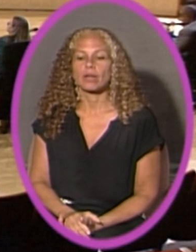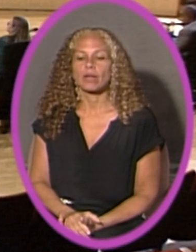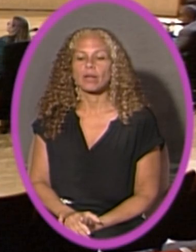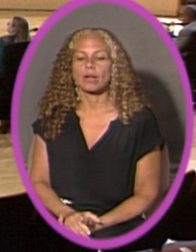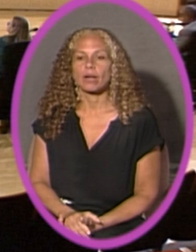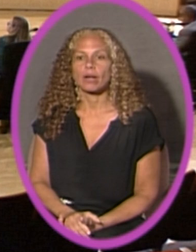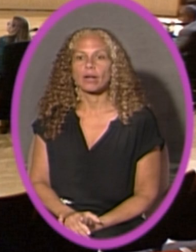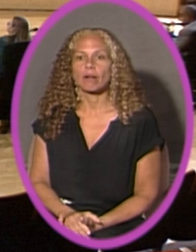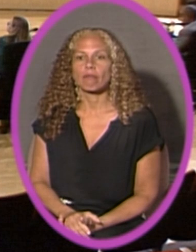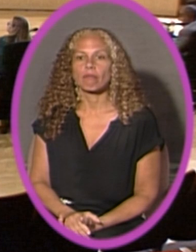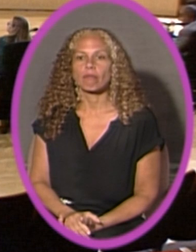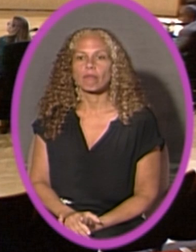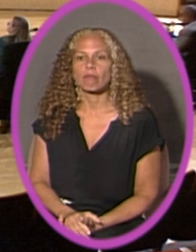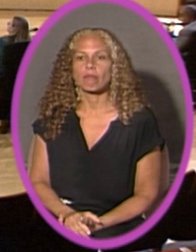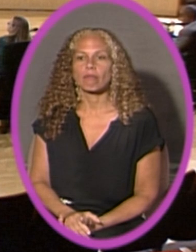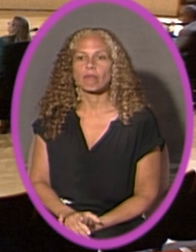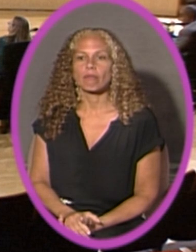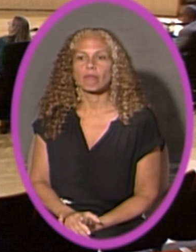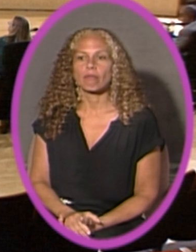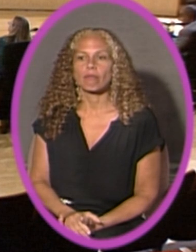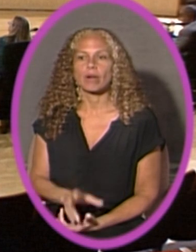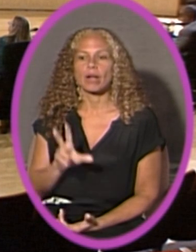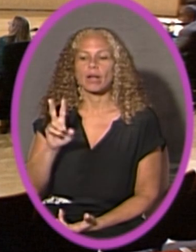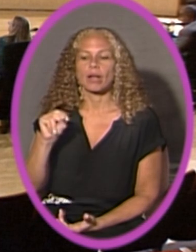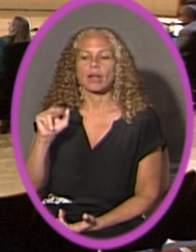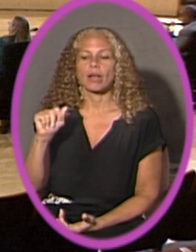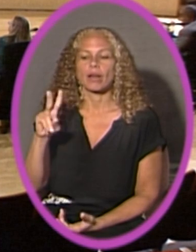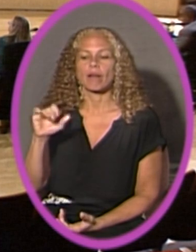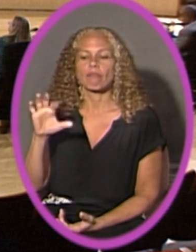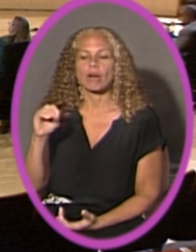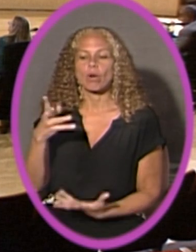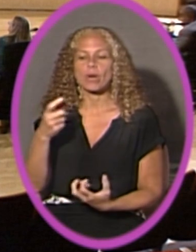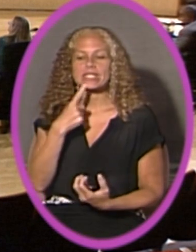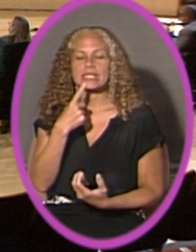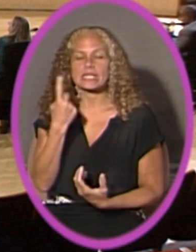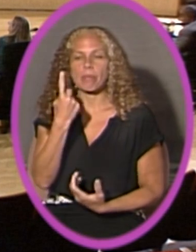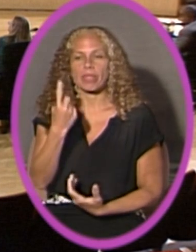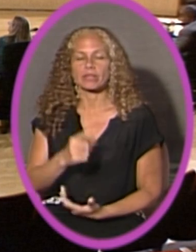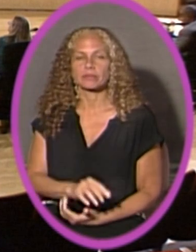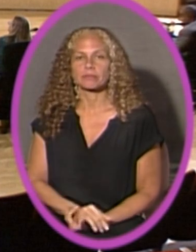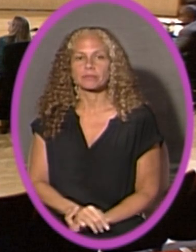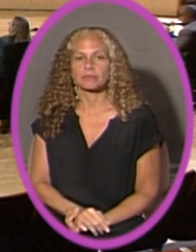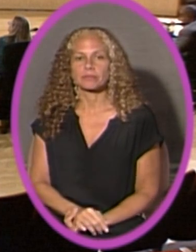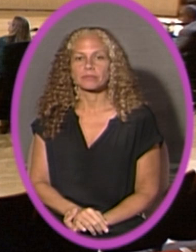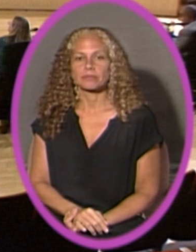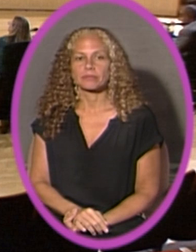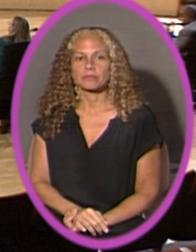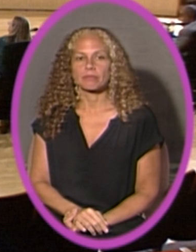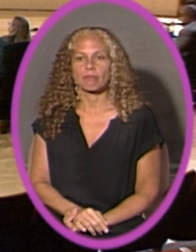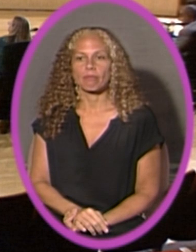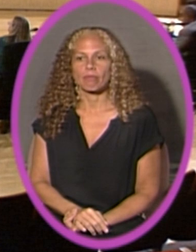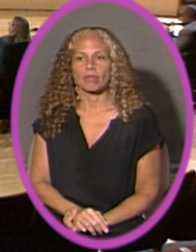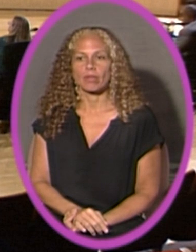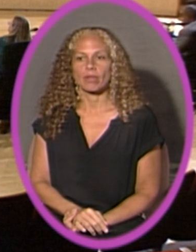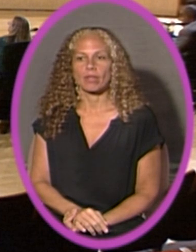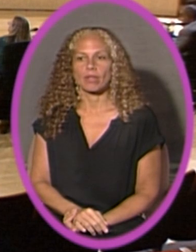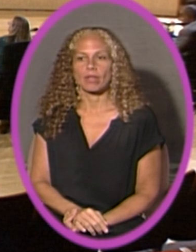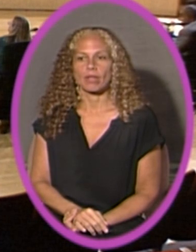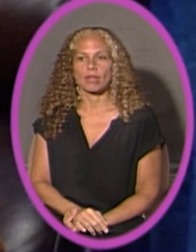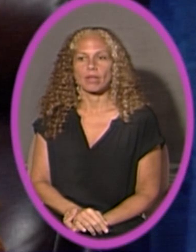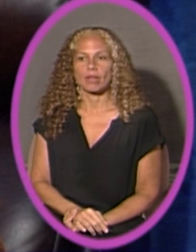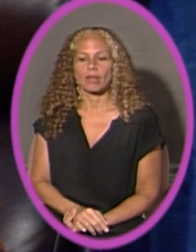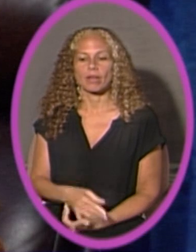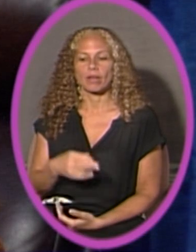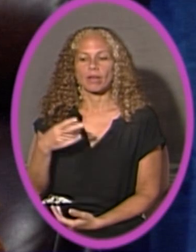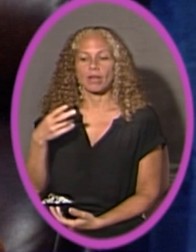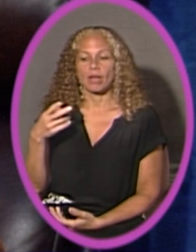to say something. Thank you, Madam Chair. I, too, want to say follow Dr. Holloway's comments, and